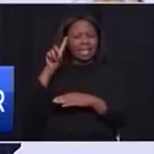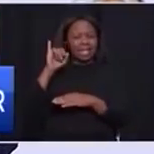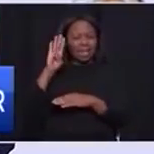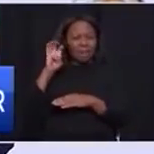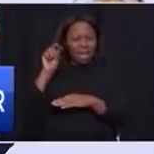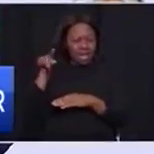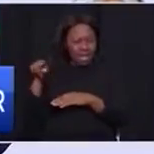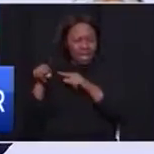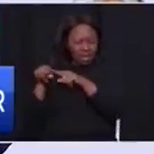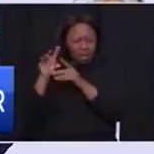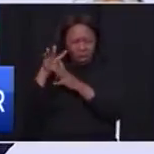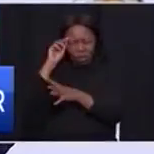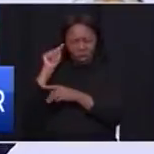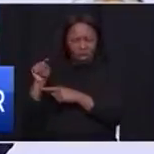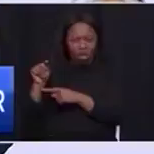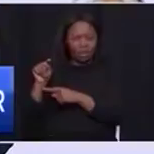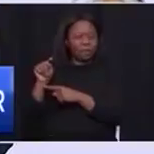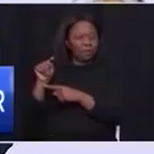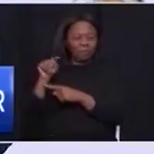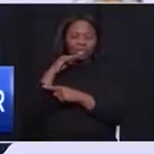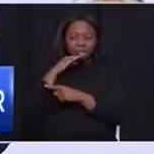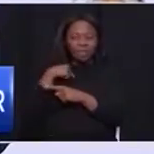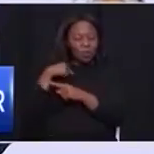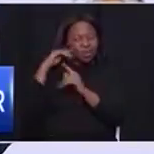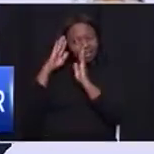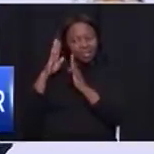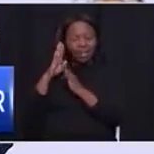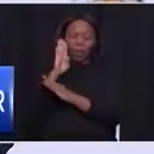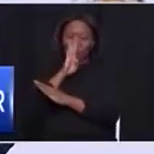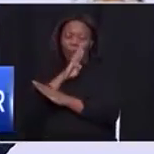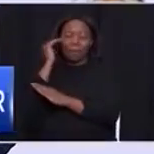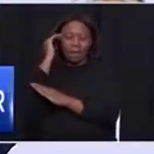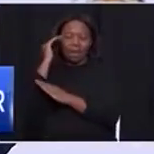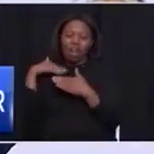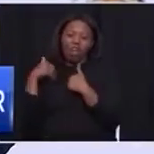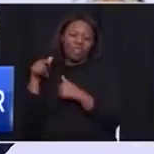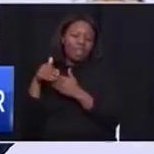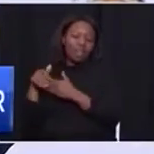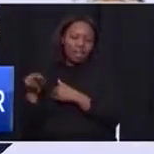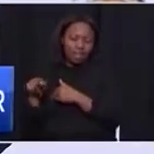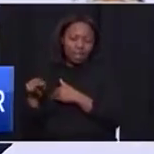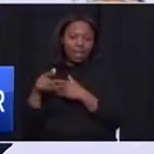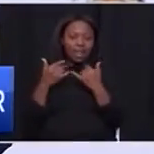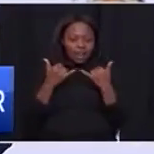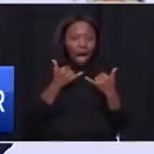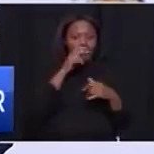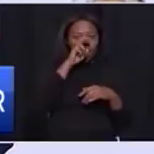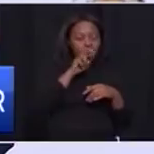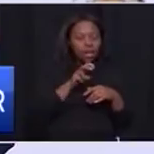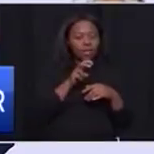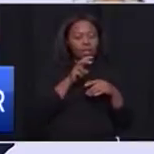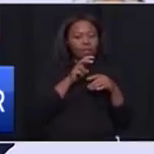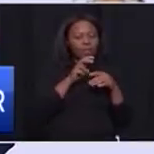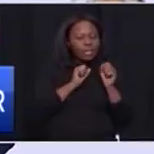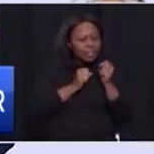we have not been paying attention to mental health care. We need a systematic, comprehensive